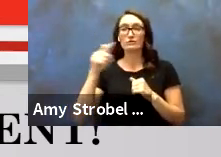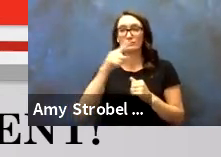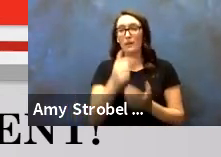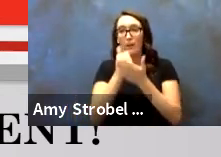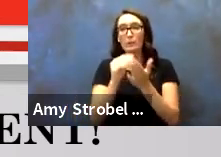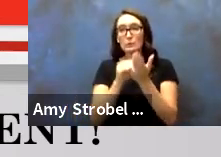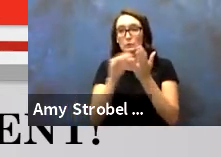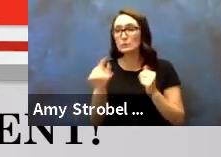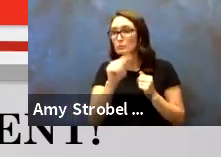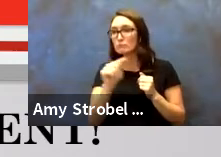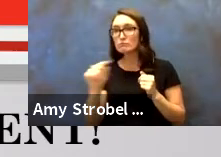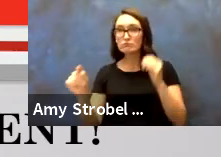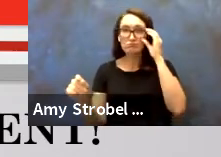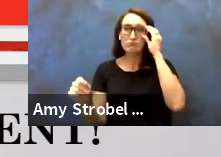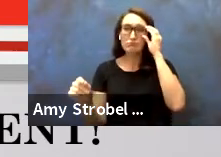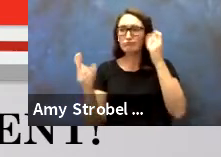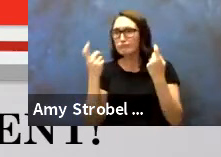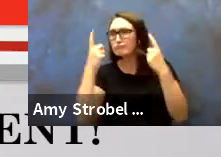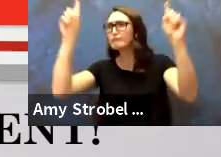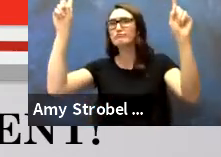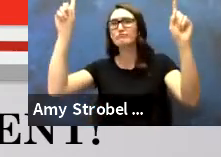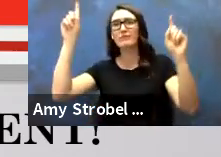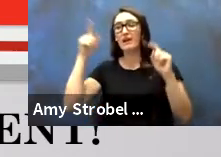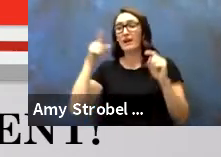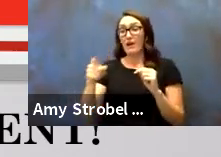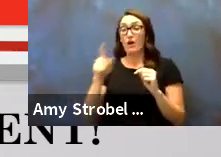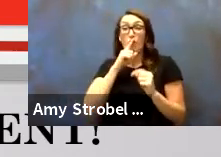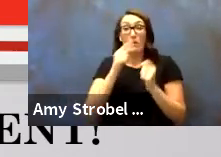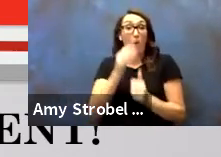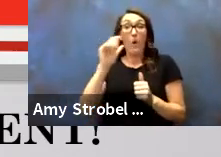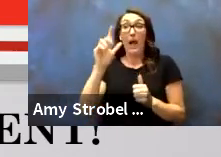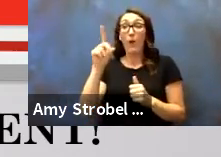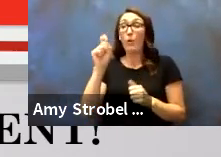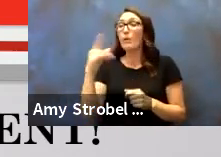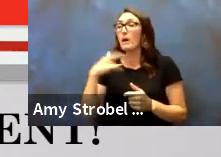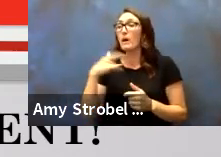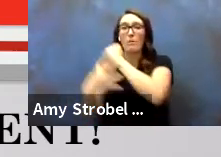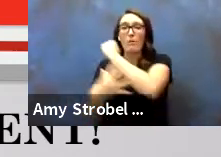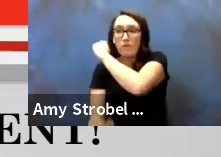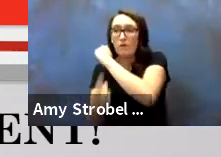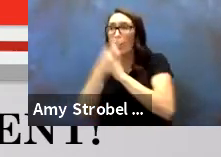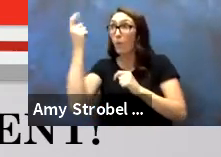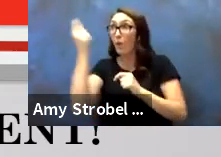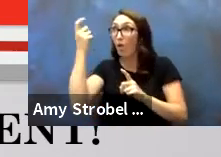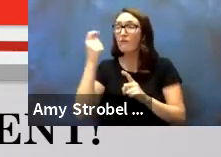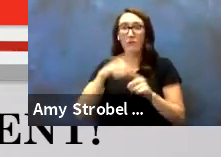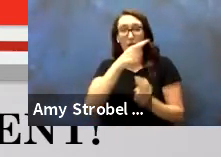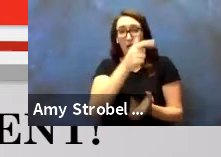reach their dreams by moving out of poverty and into prosperity. Thank you, Laura.